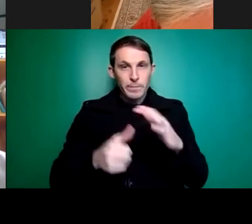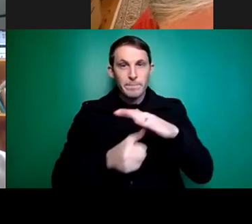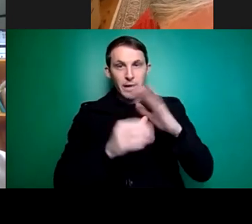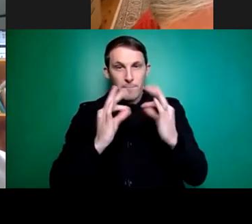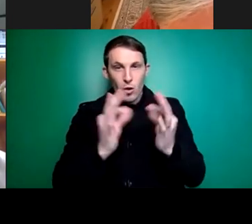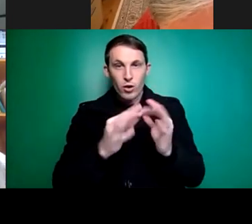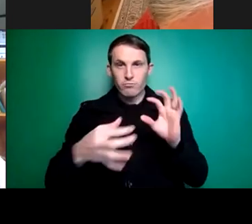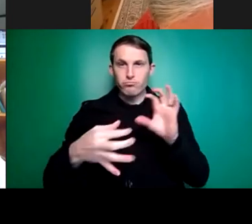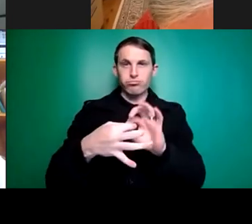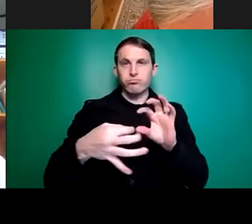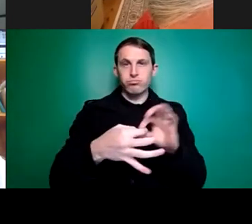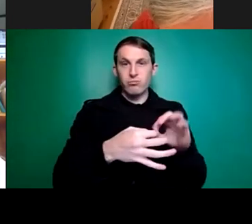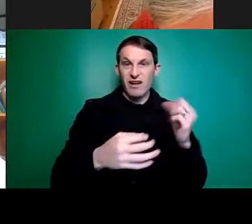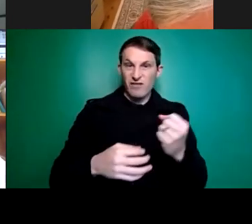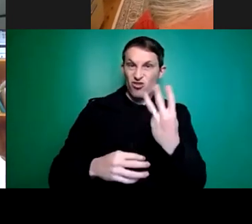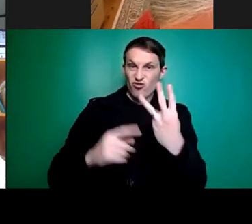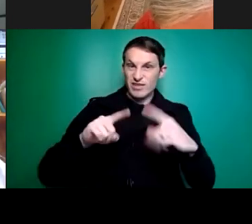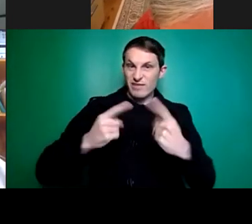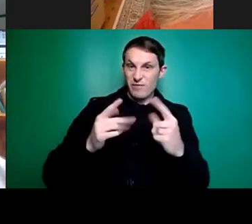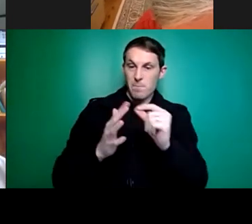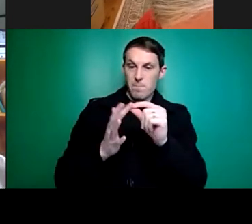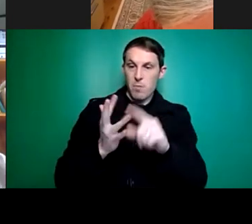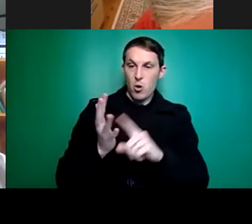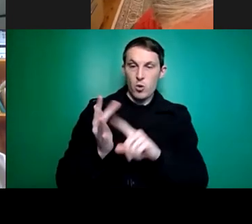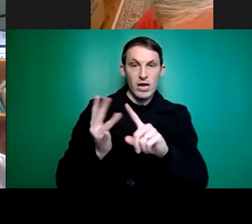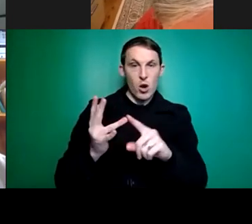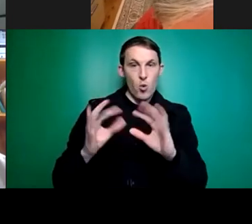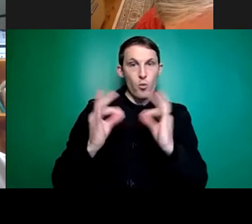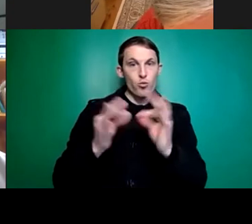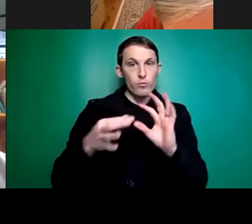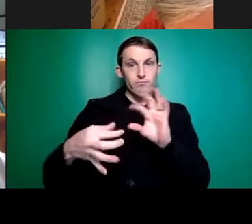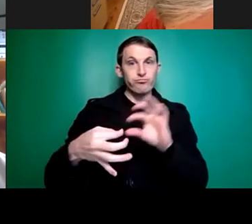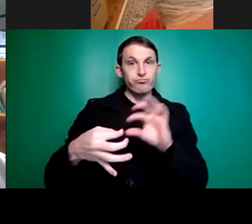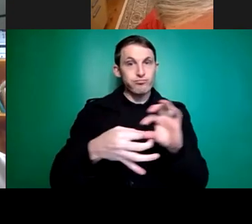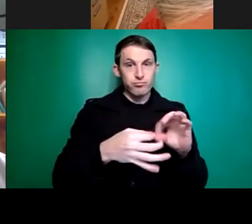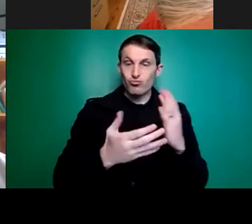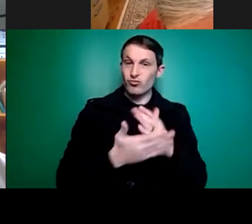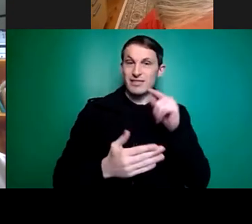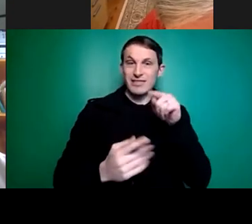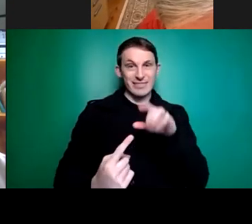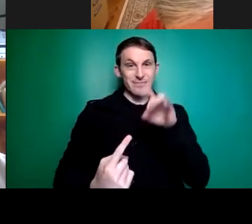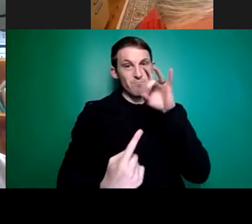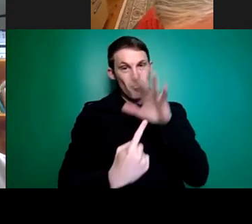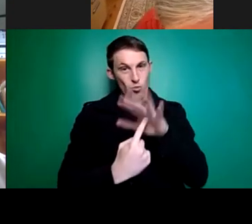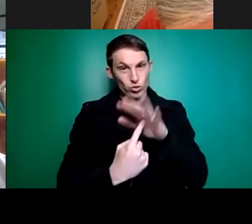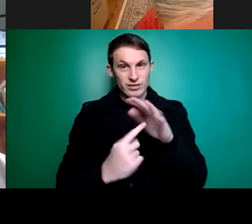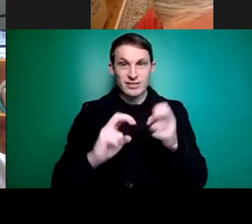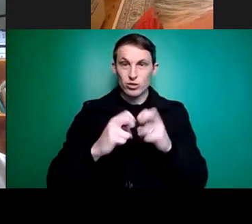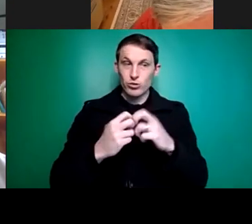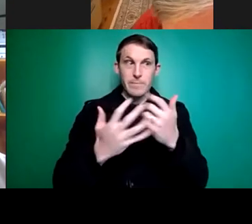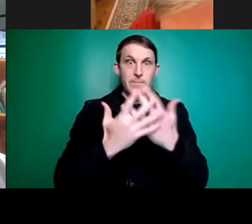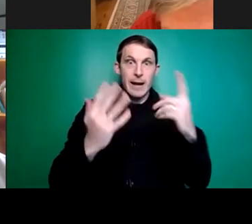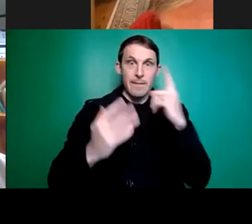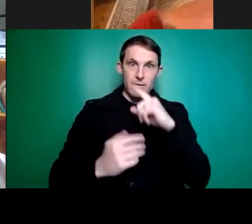There's three polio groups that are a part of it. It's an important issue and to see that so many people are realising